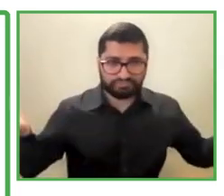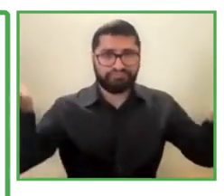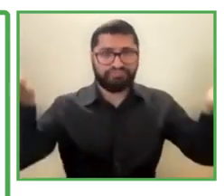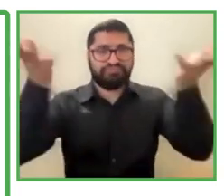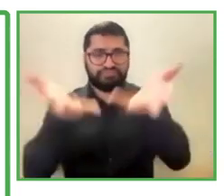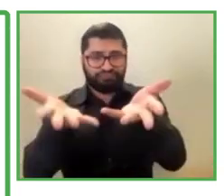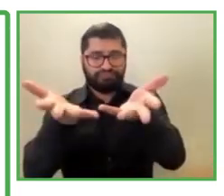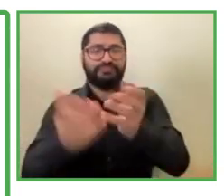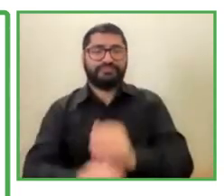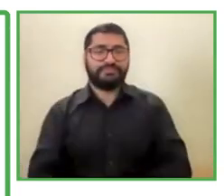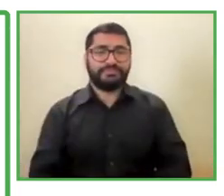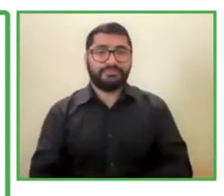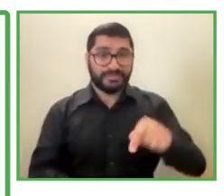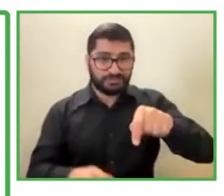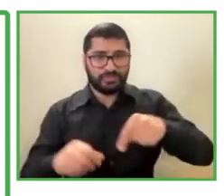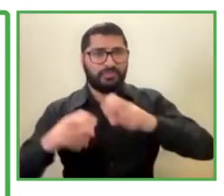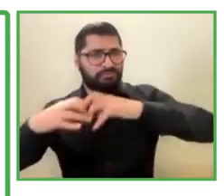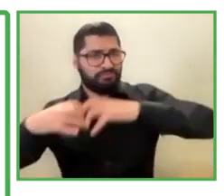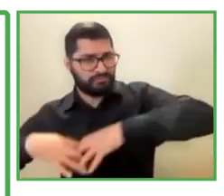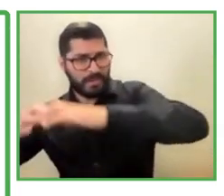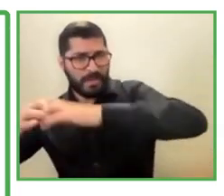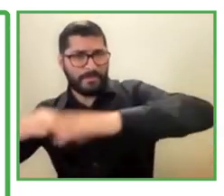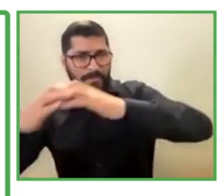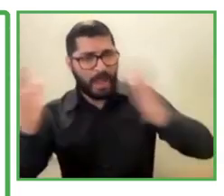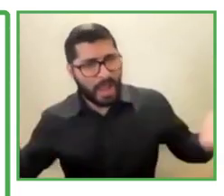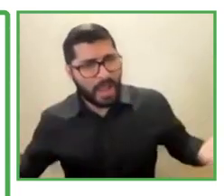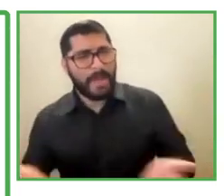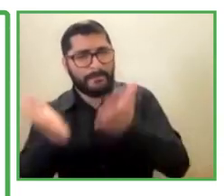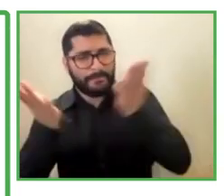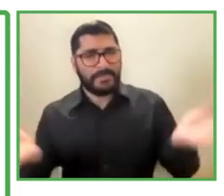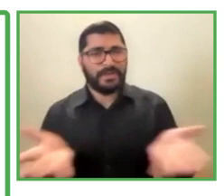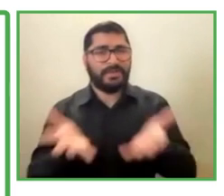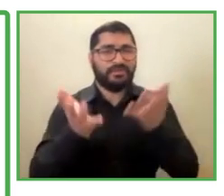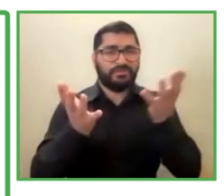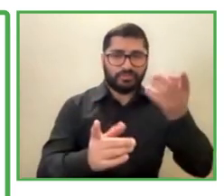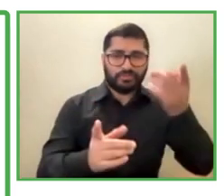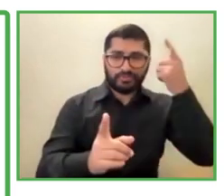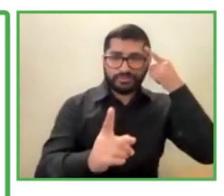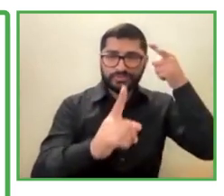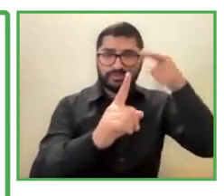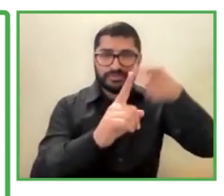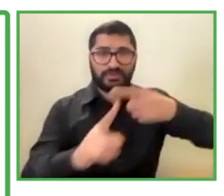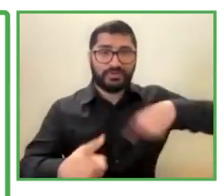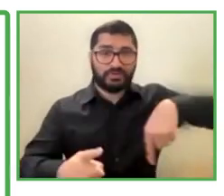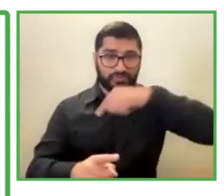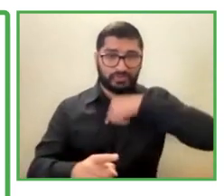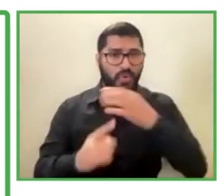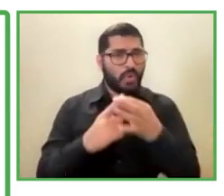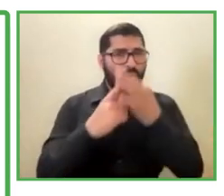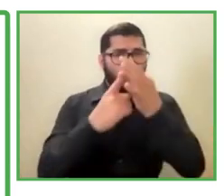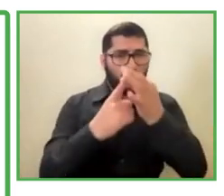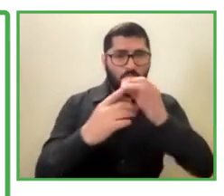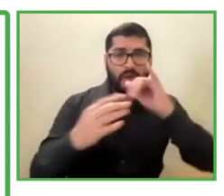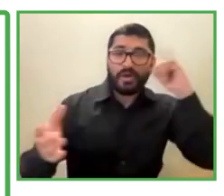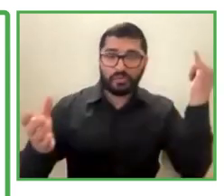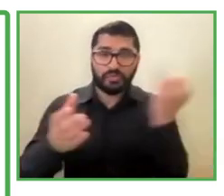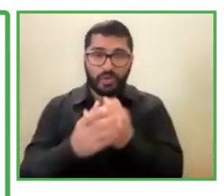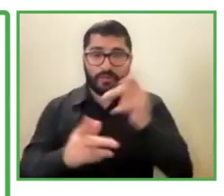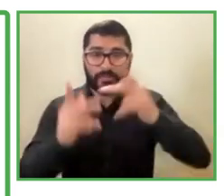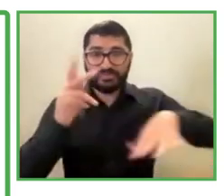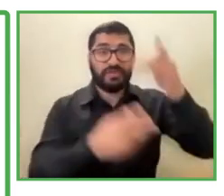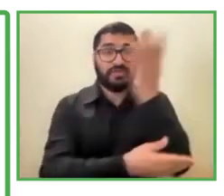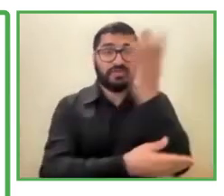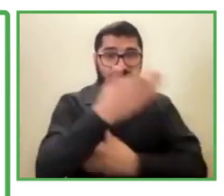just including our people with disabilities, I mean, part of the workforce, we will also be getting,